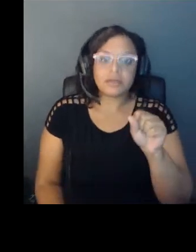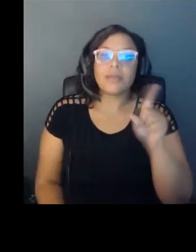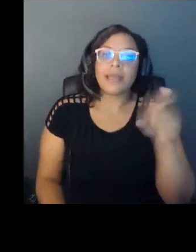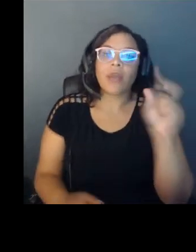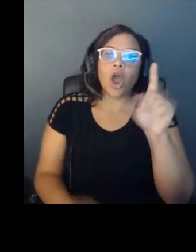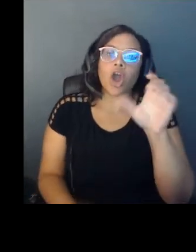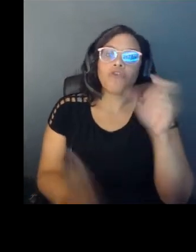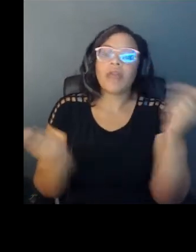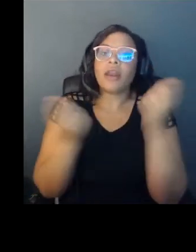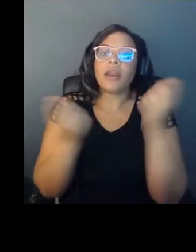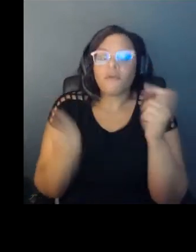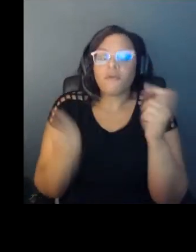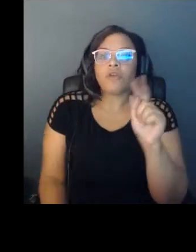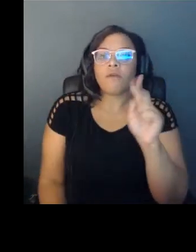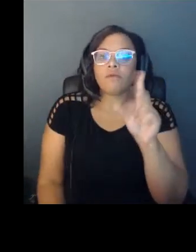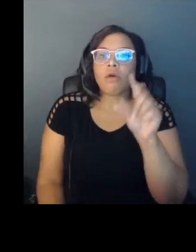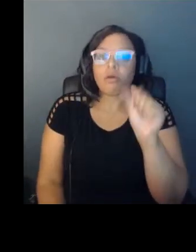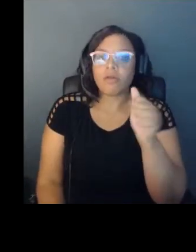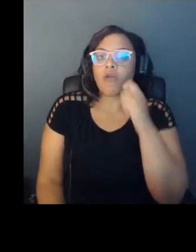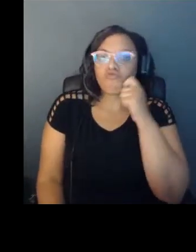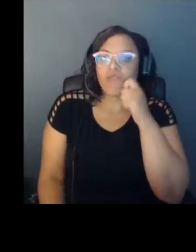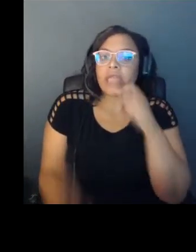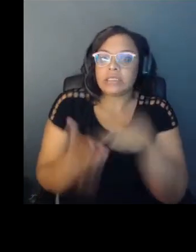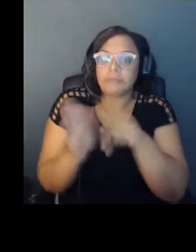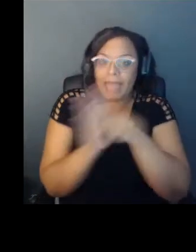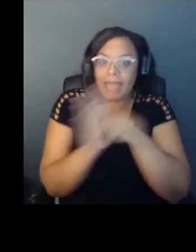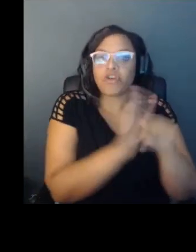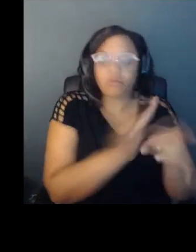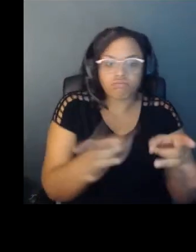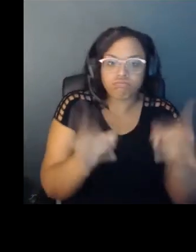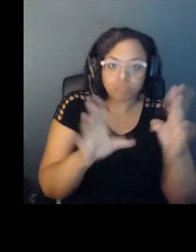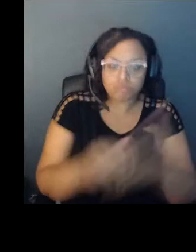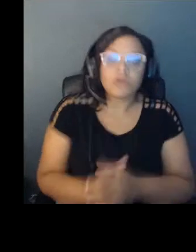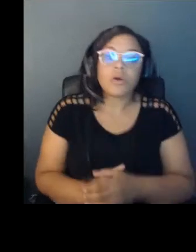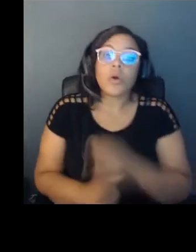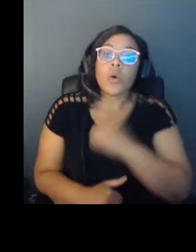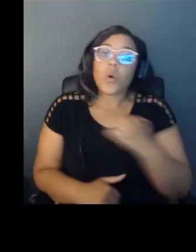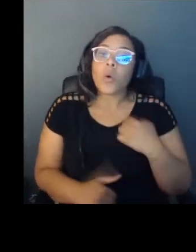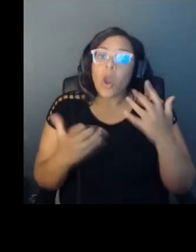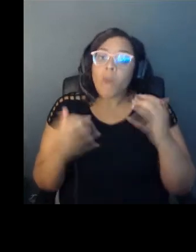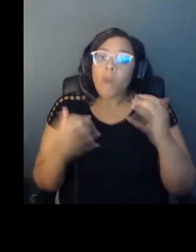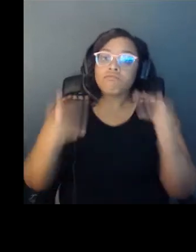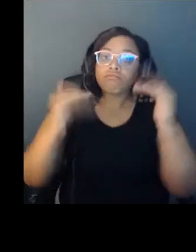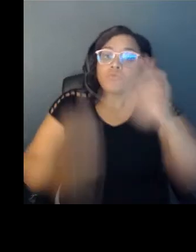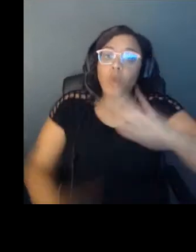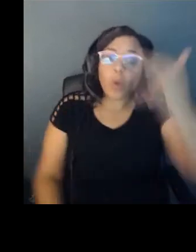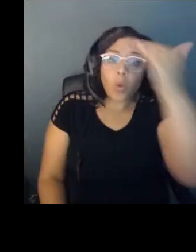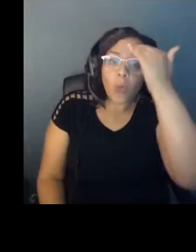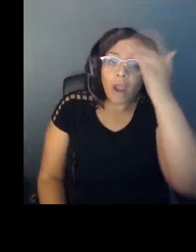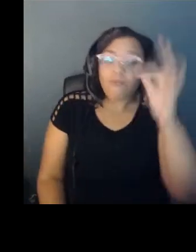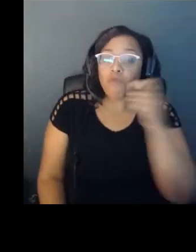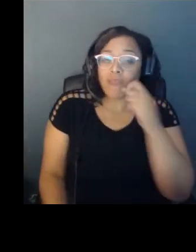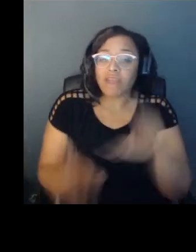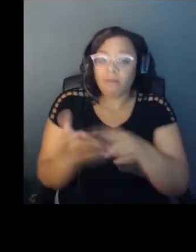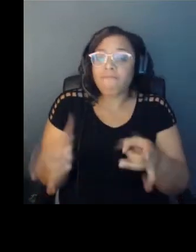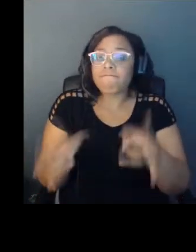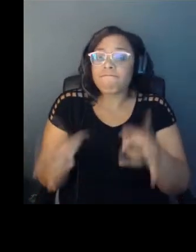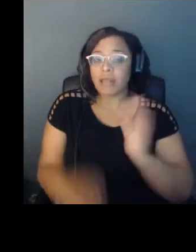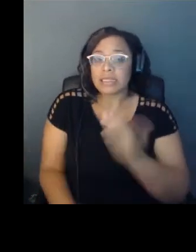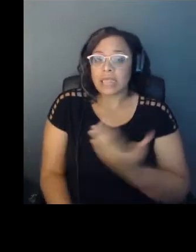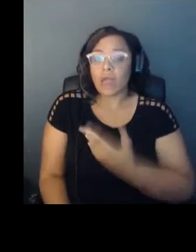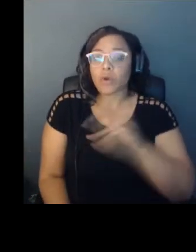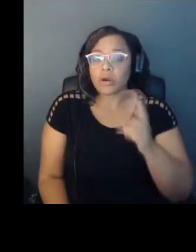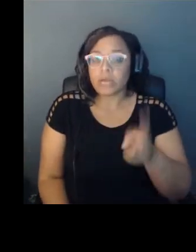this documentary, the WNET group aims to raise awareness of racial violence in our nation's history, pay respect to the lives that were taken,